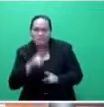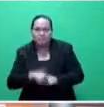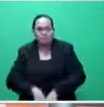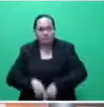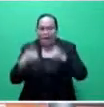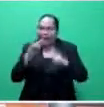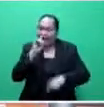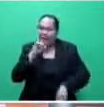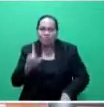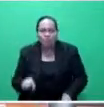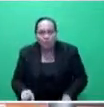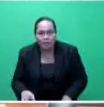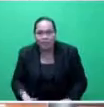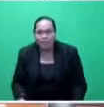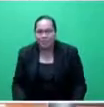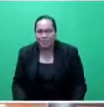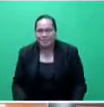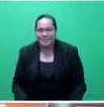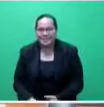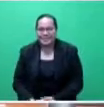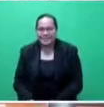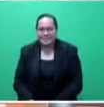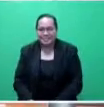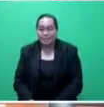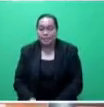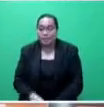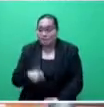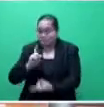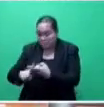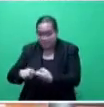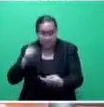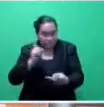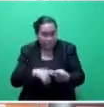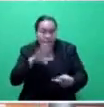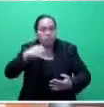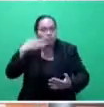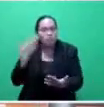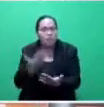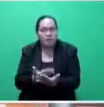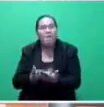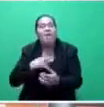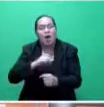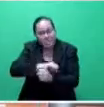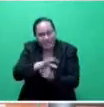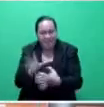He can't do that, or she can't do that. He or she has to prove it is because of the pandemic.